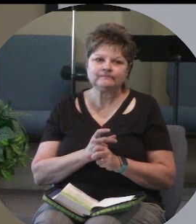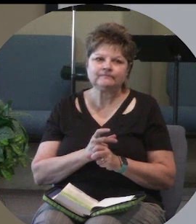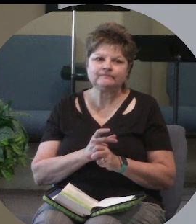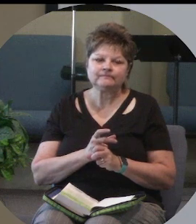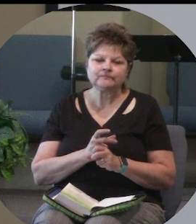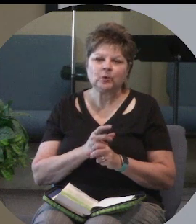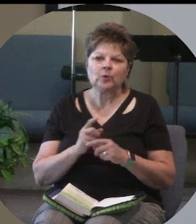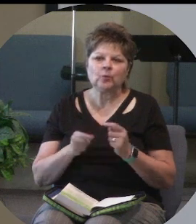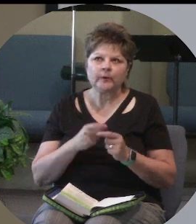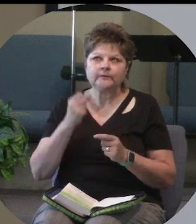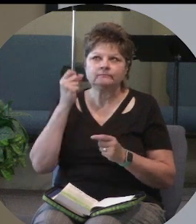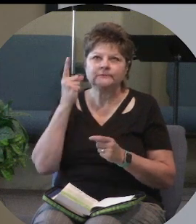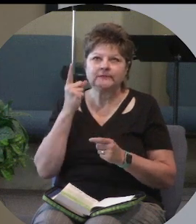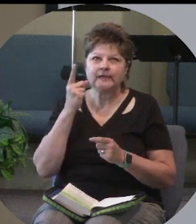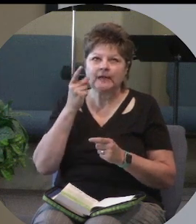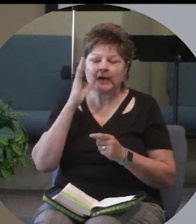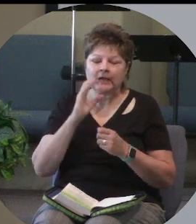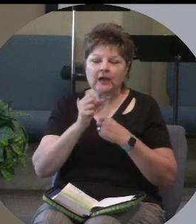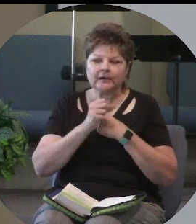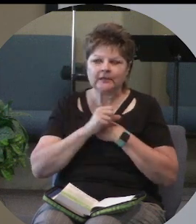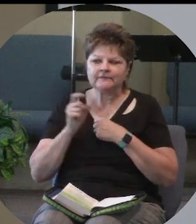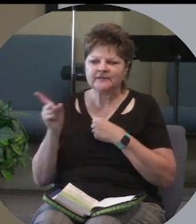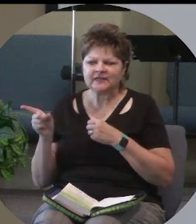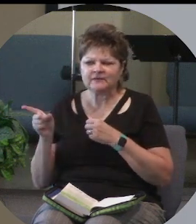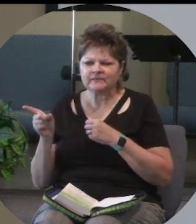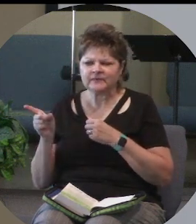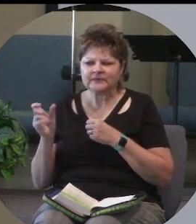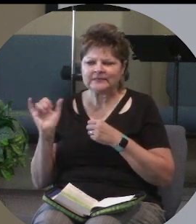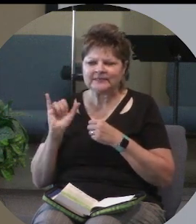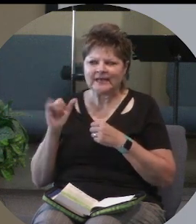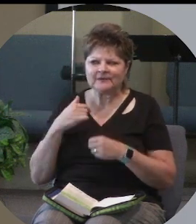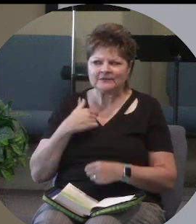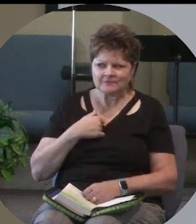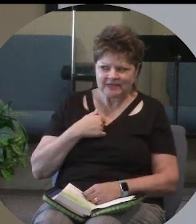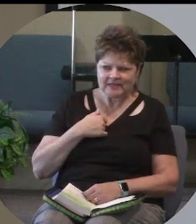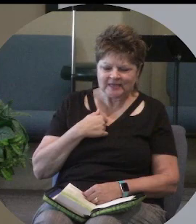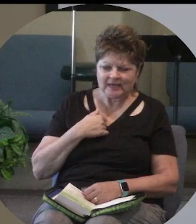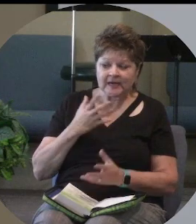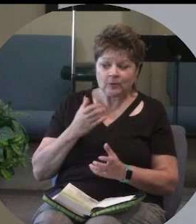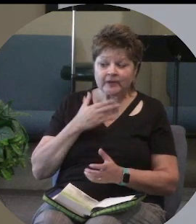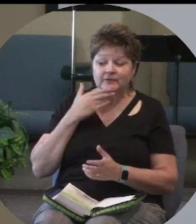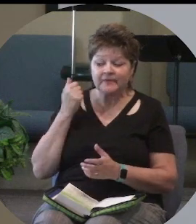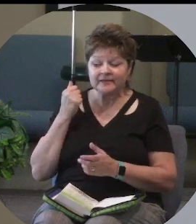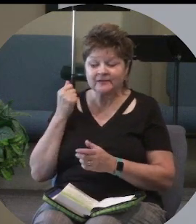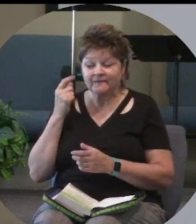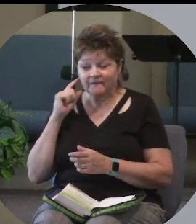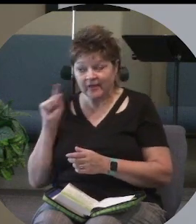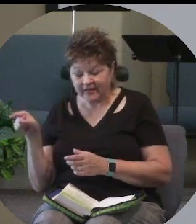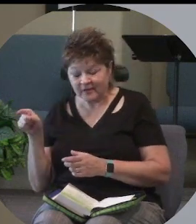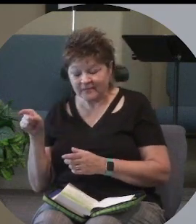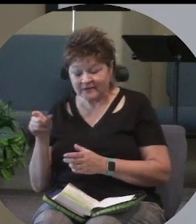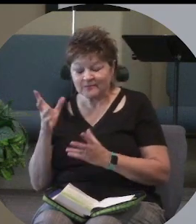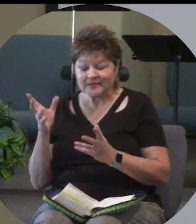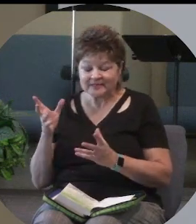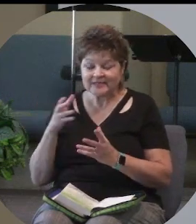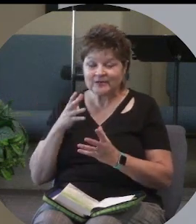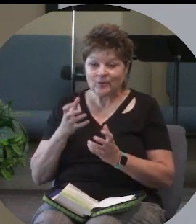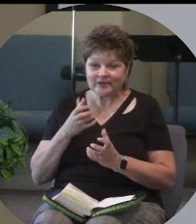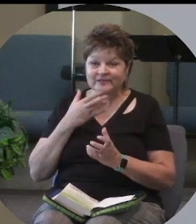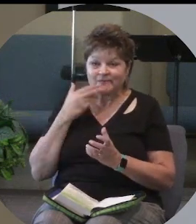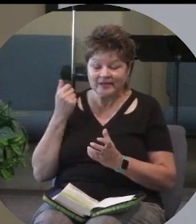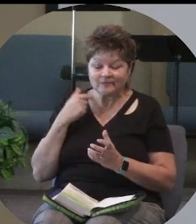when you realize God loves them just as much as He loves you. and He wants the best for them just as much as He wants the best for you.